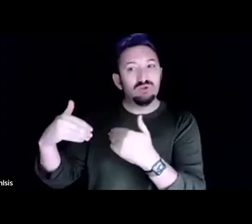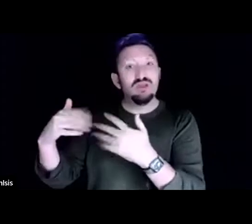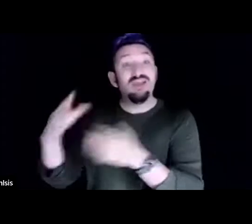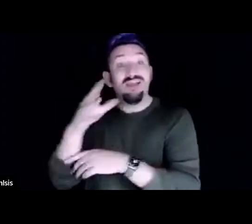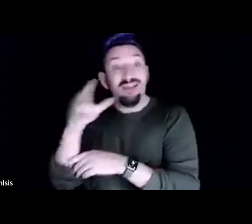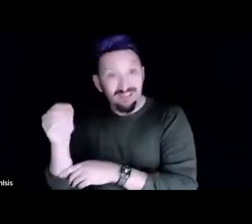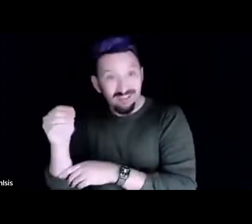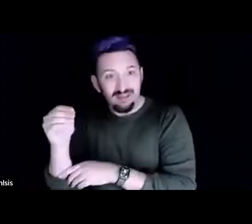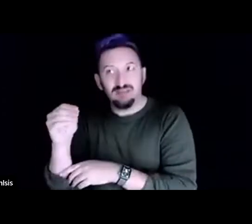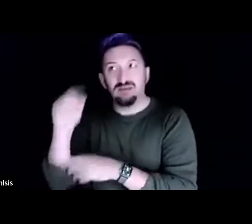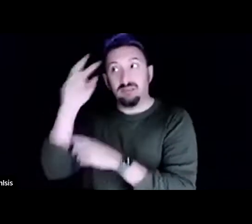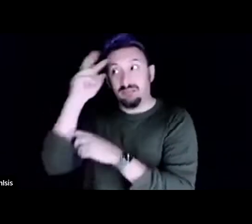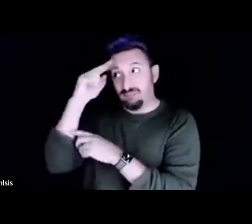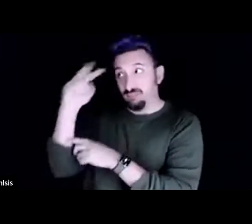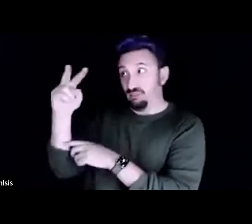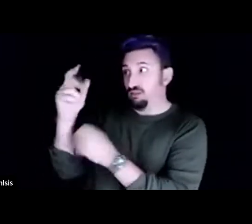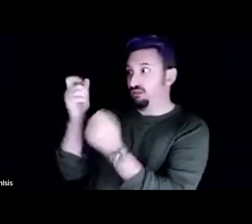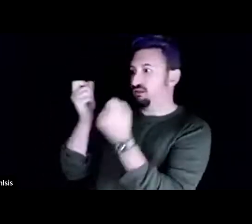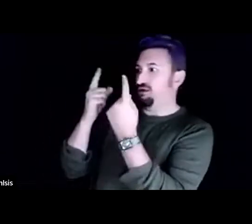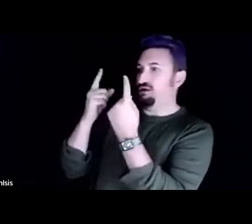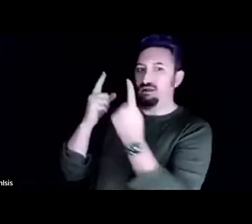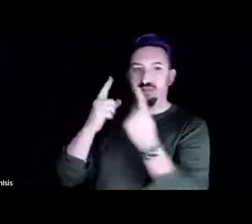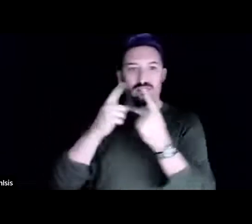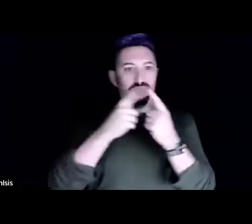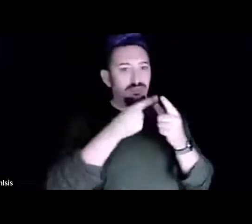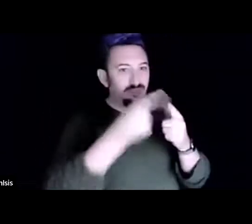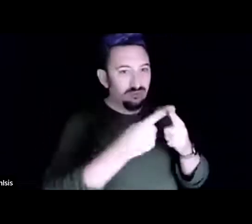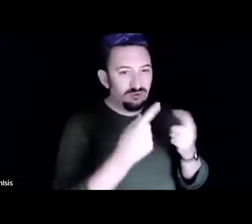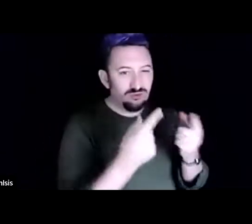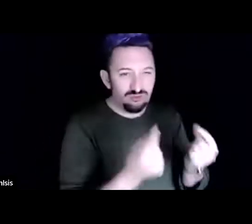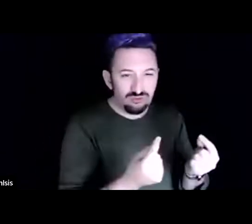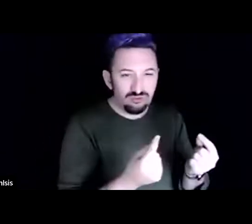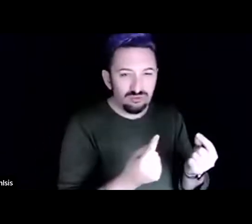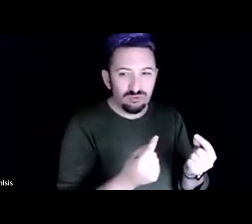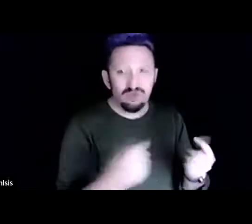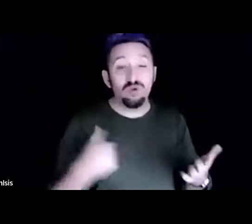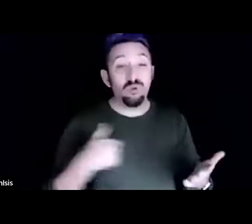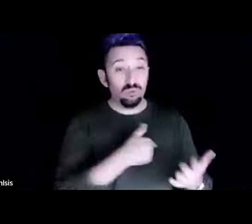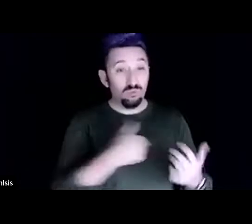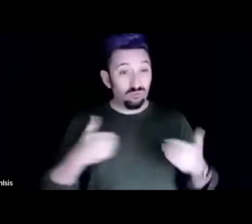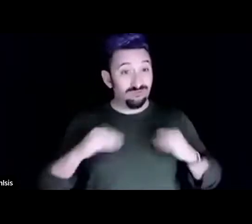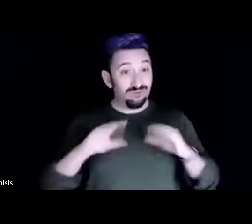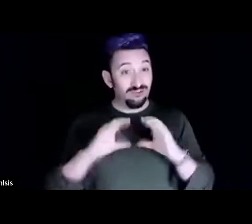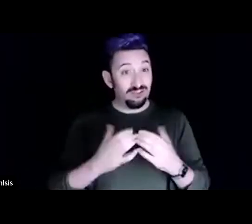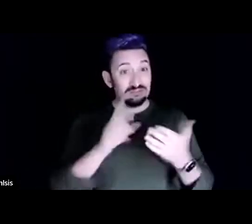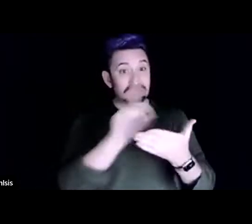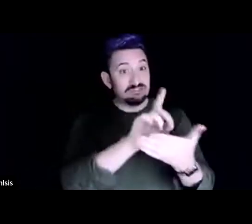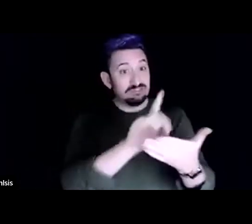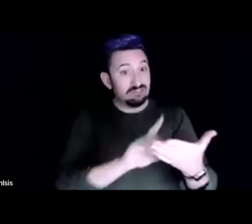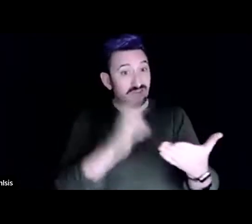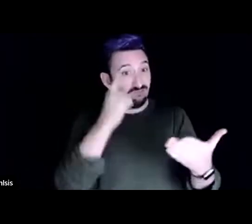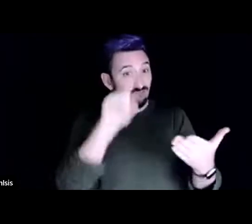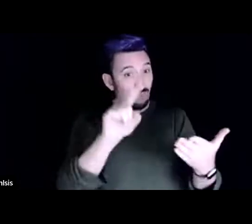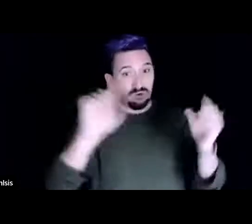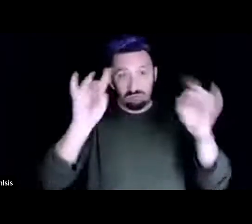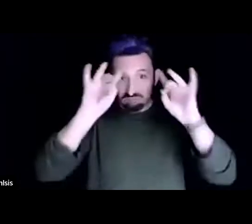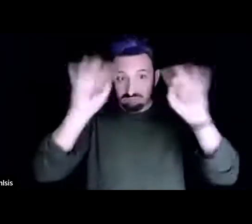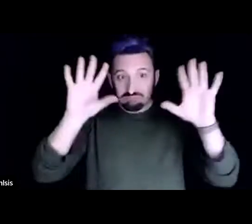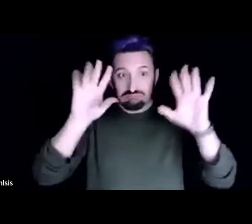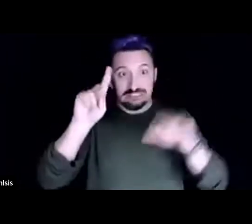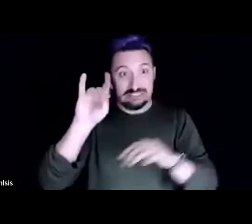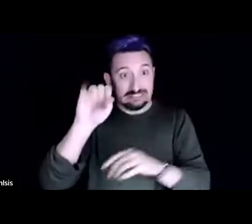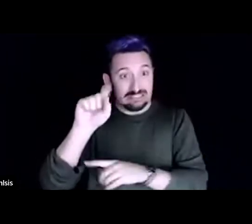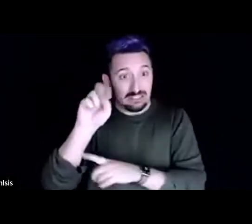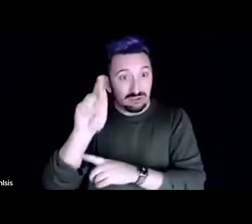designing for disasters class. Like how do you actually design in preparation for these disasters that are coming? Whether it's